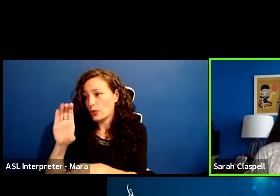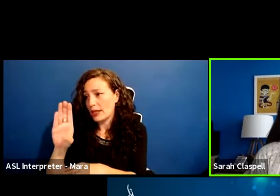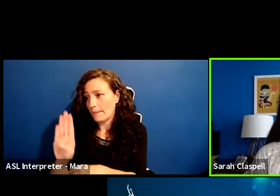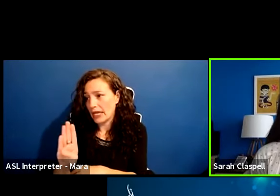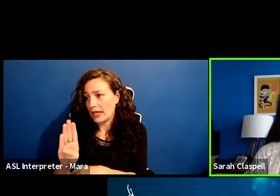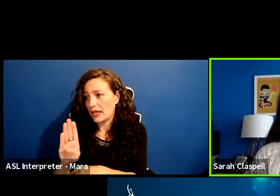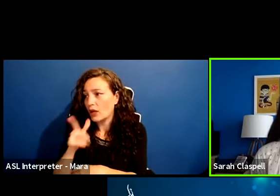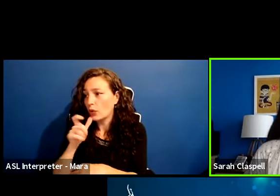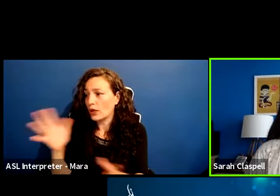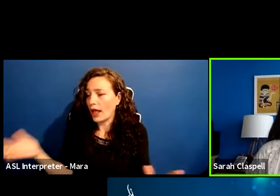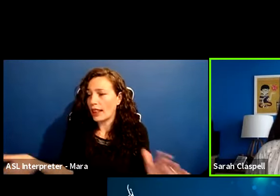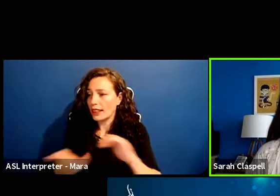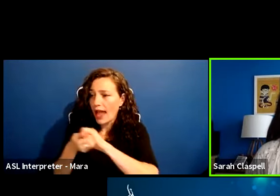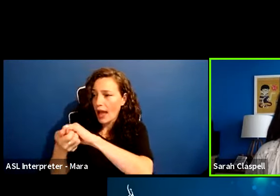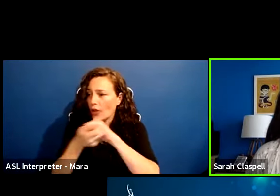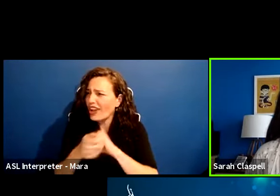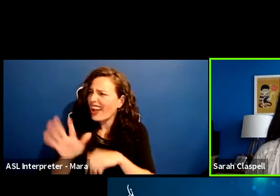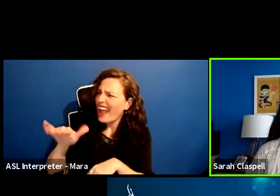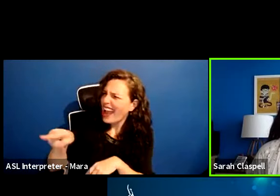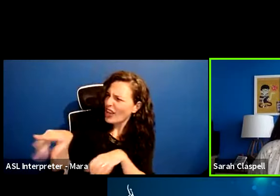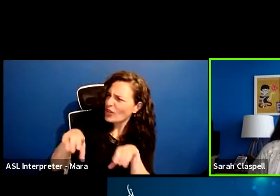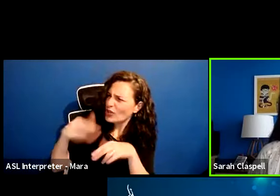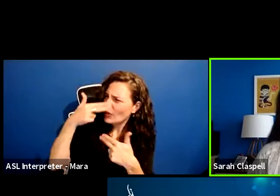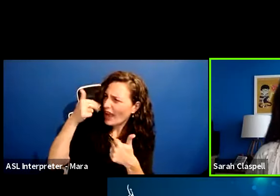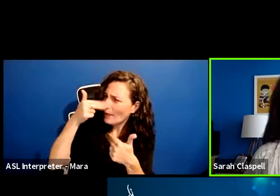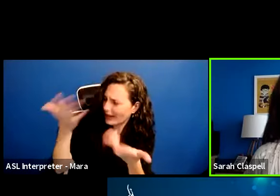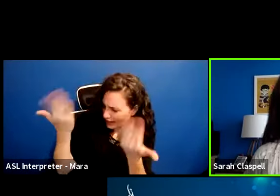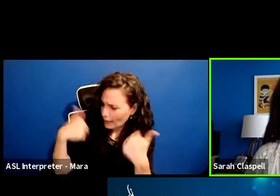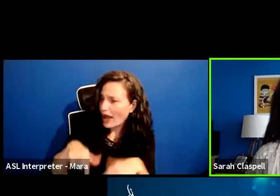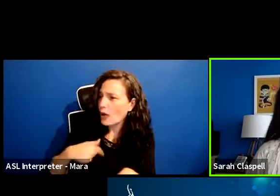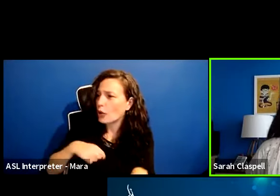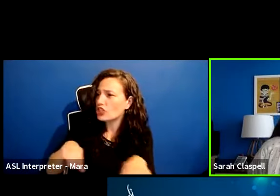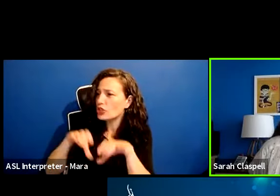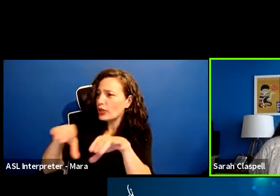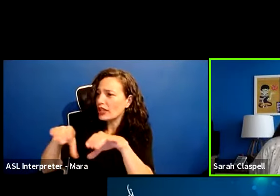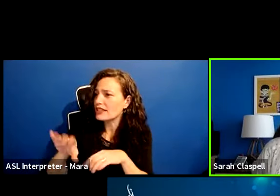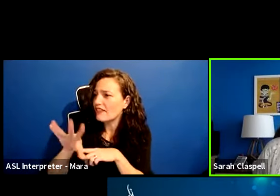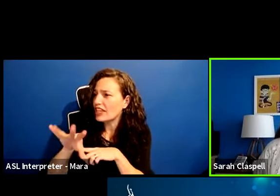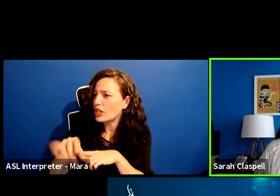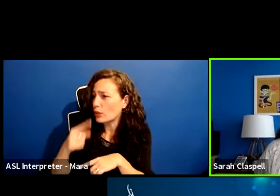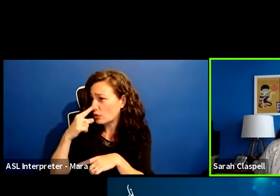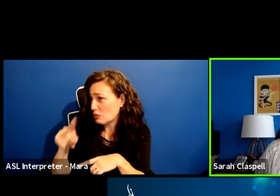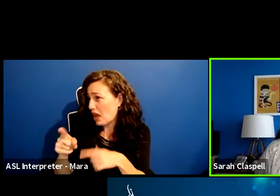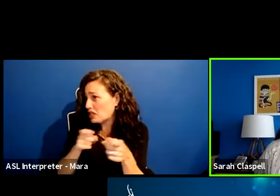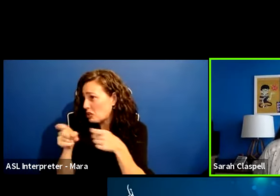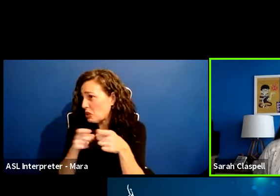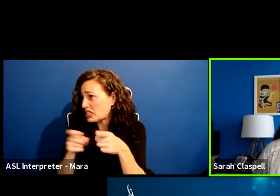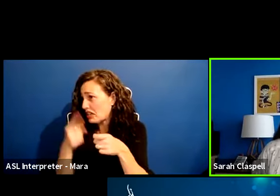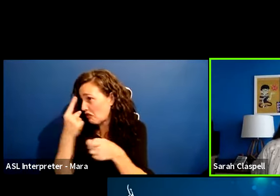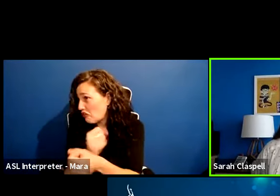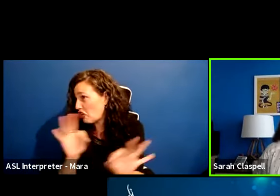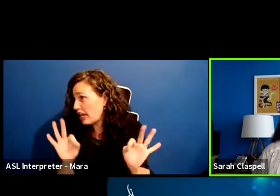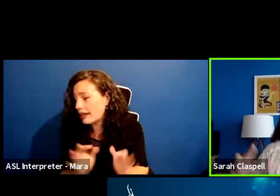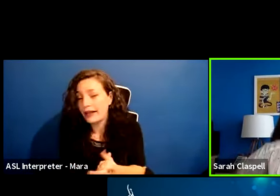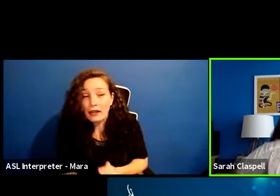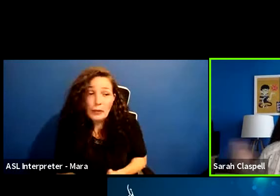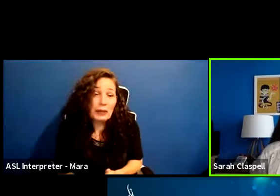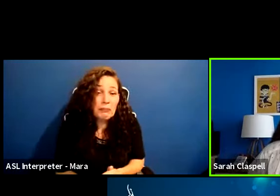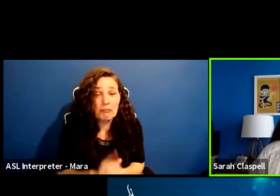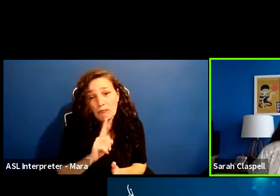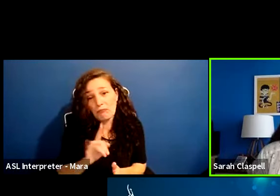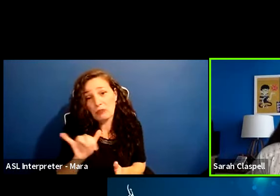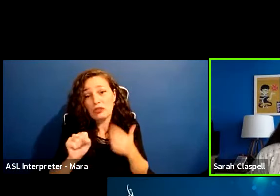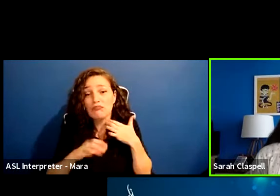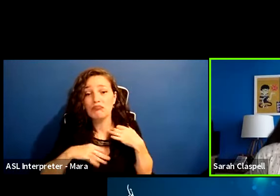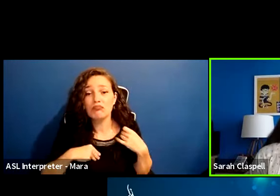were collaborating and they're like, Hey, you do comedy. Uh, we're doing a comedy video. Would you direct this for free? And it's like, yeah. And you,